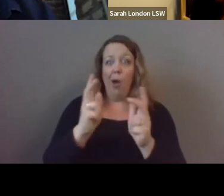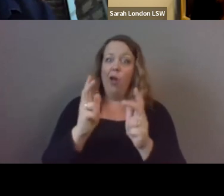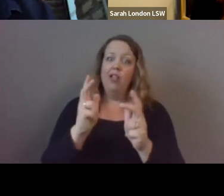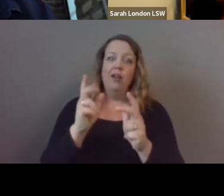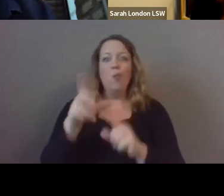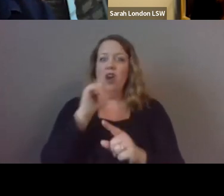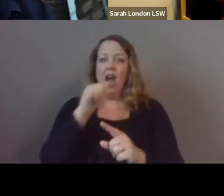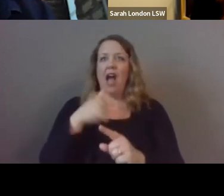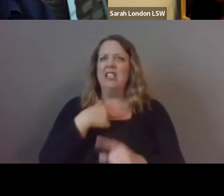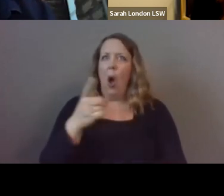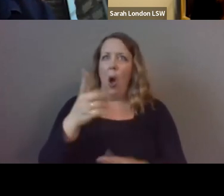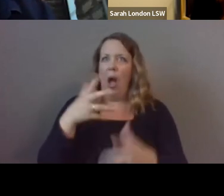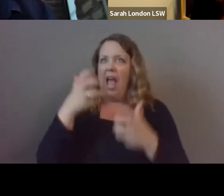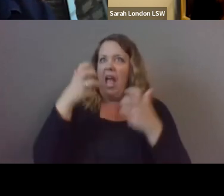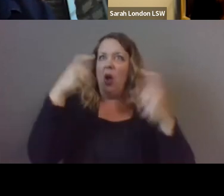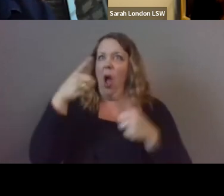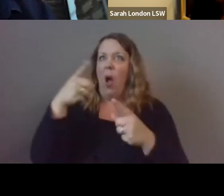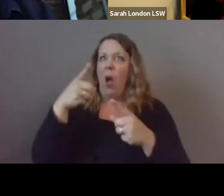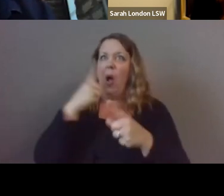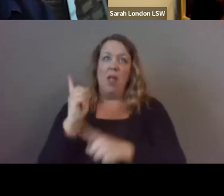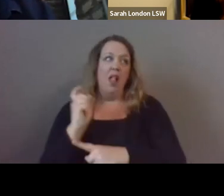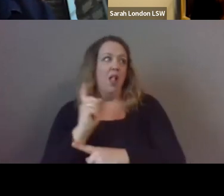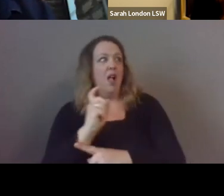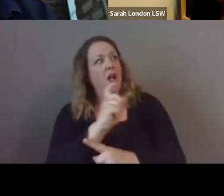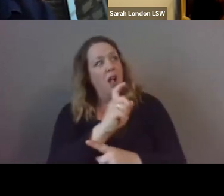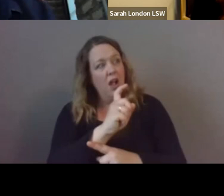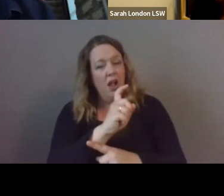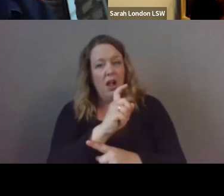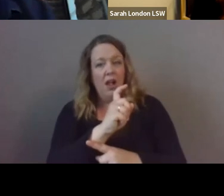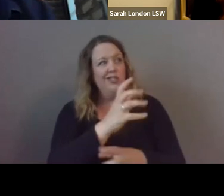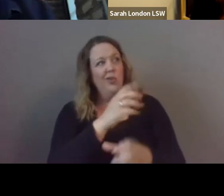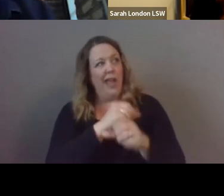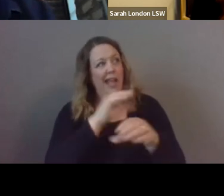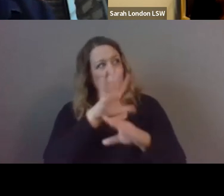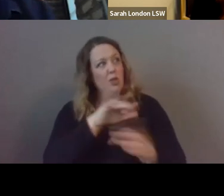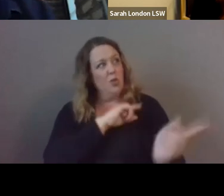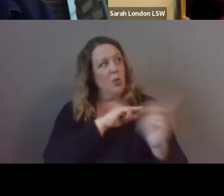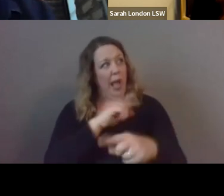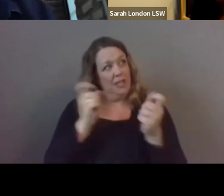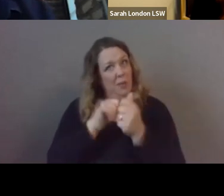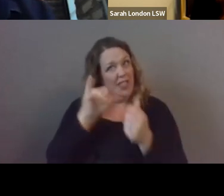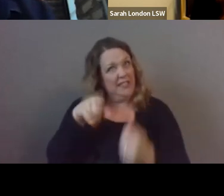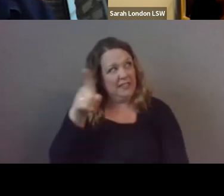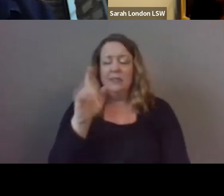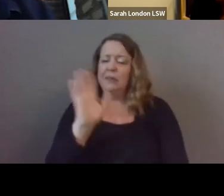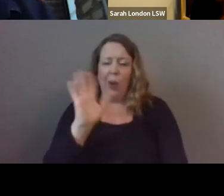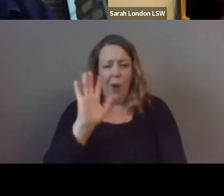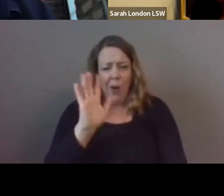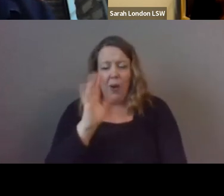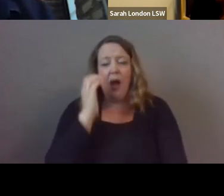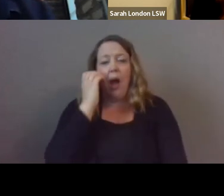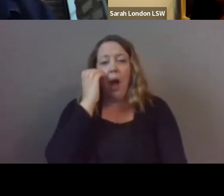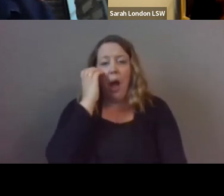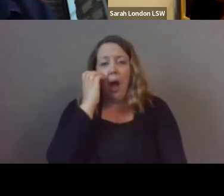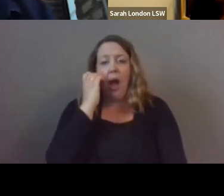get our our um our counselor to deal with the situation our our